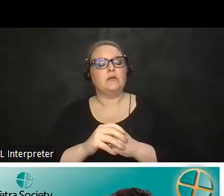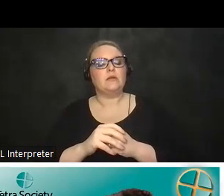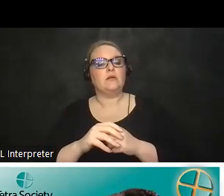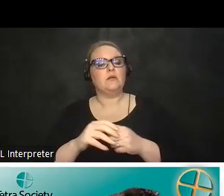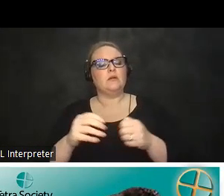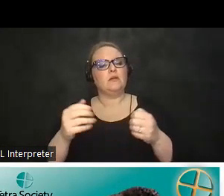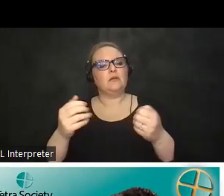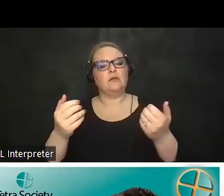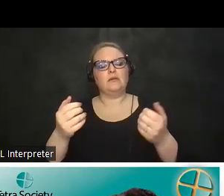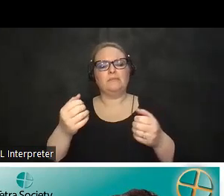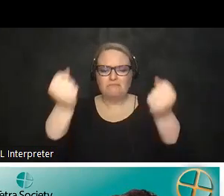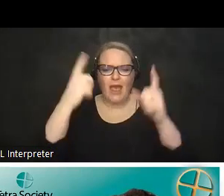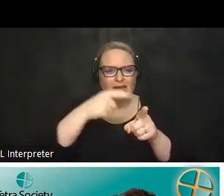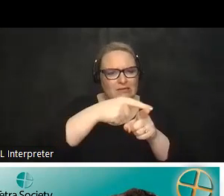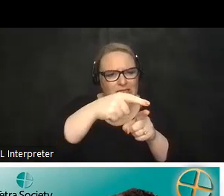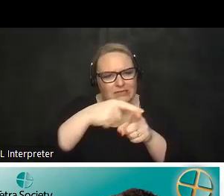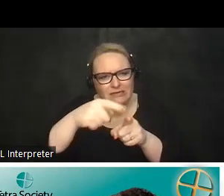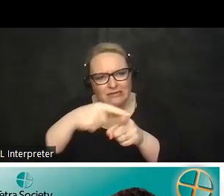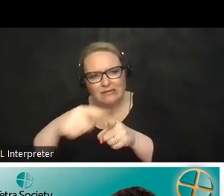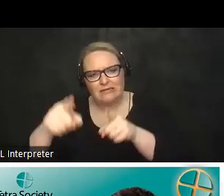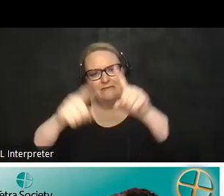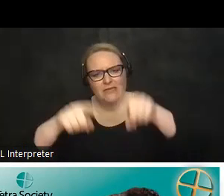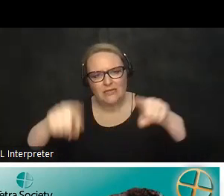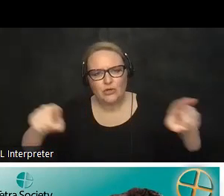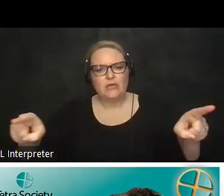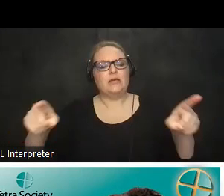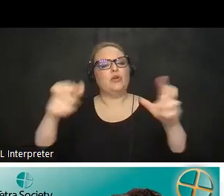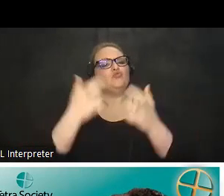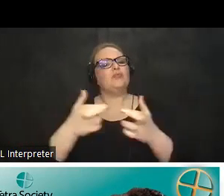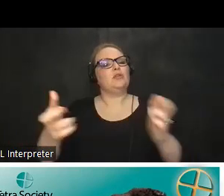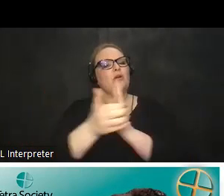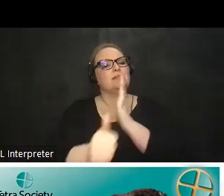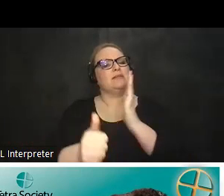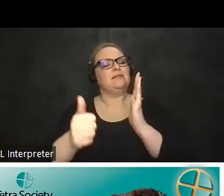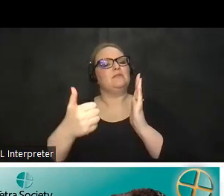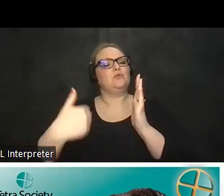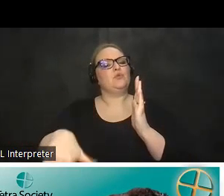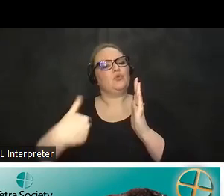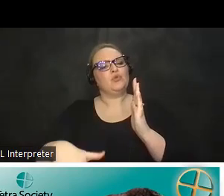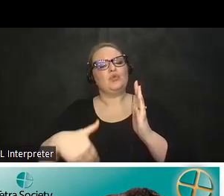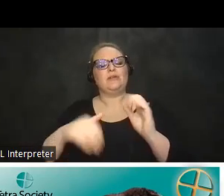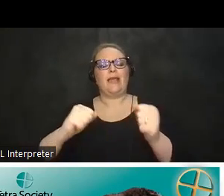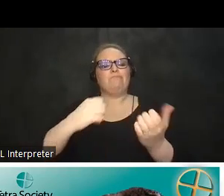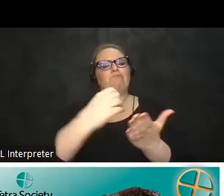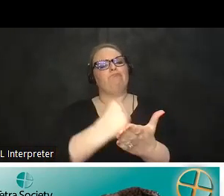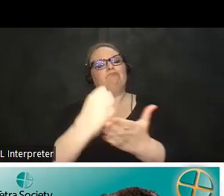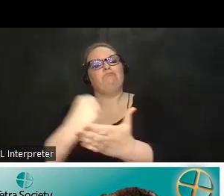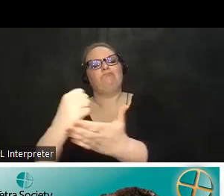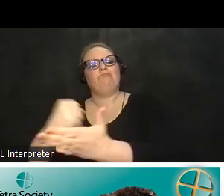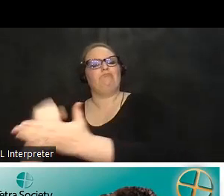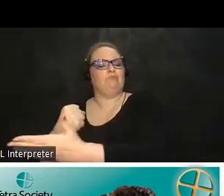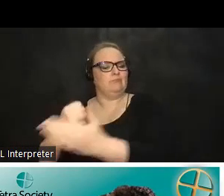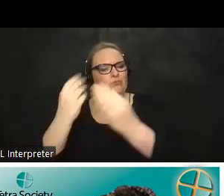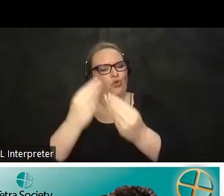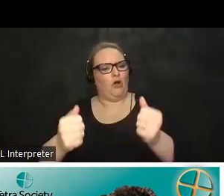multidisciplinary they're really a really nice resource of skills and um resources available to to tackle any